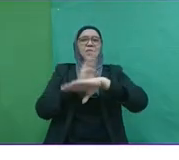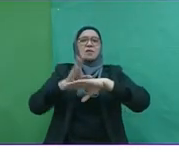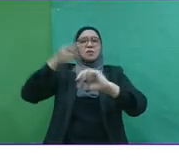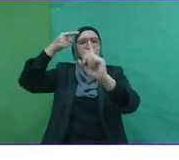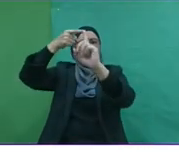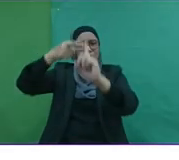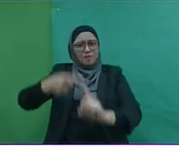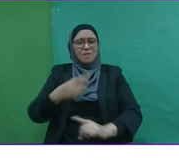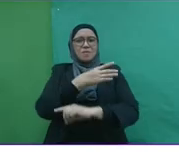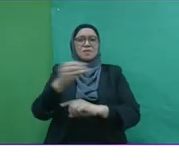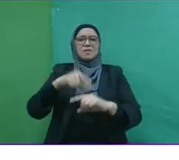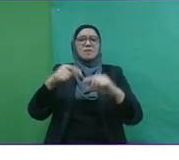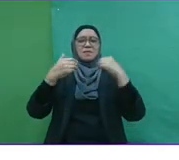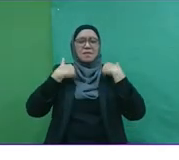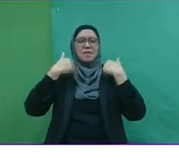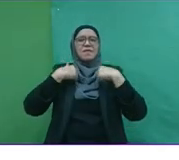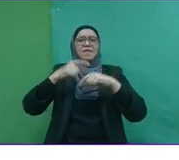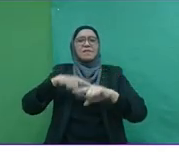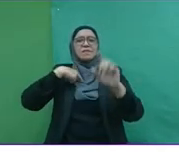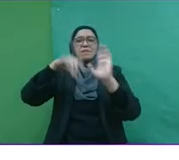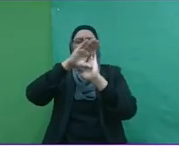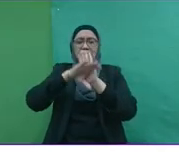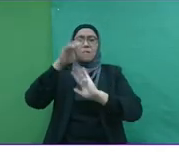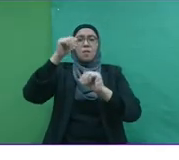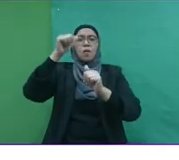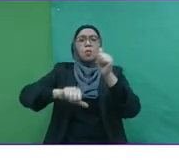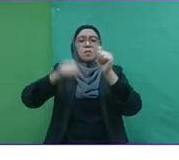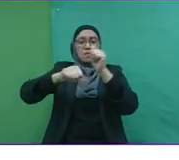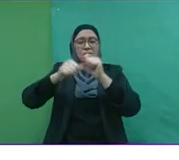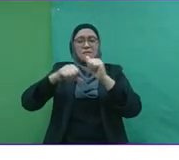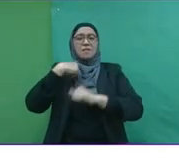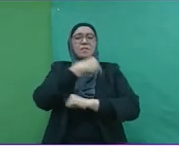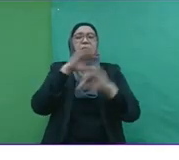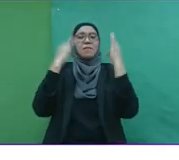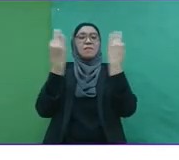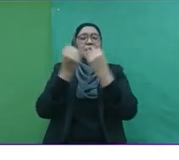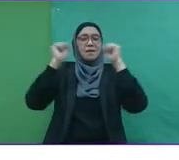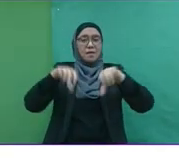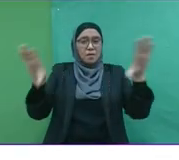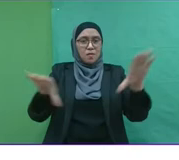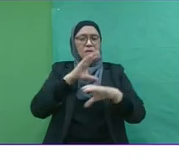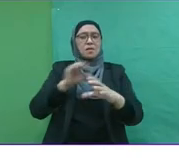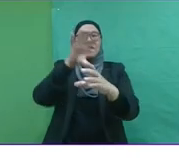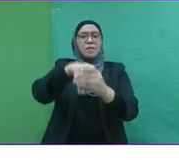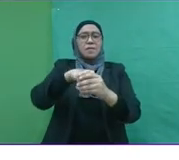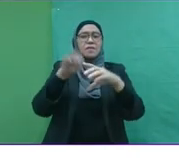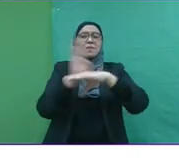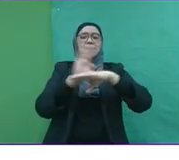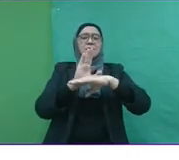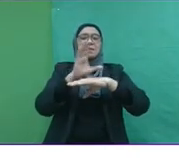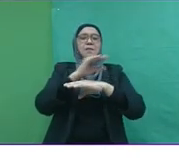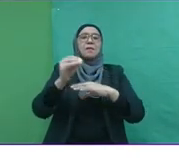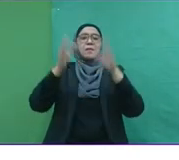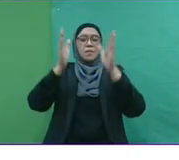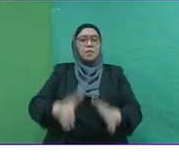family constitution that spells out what each member of the family can do, who can get involved in the business, and